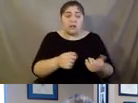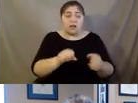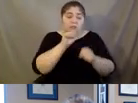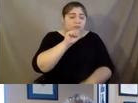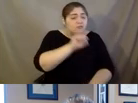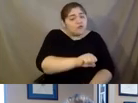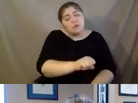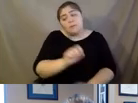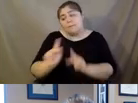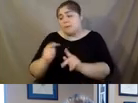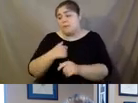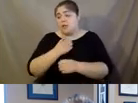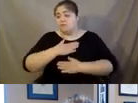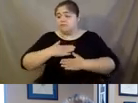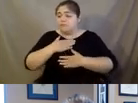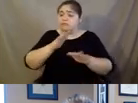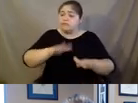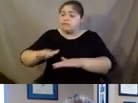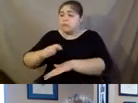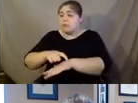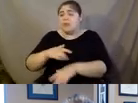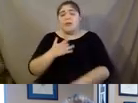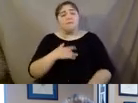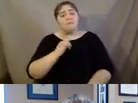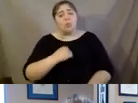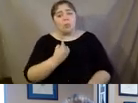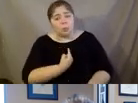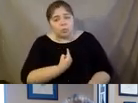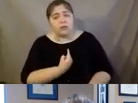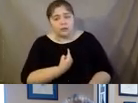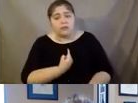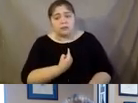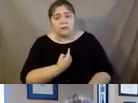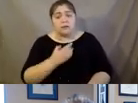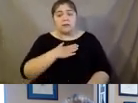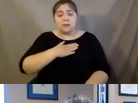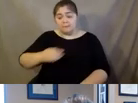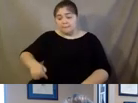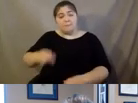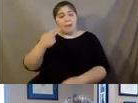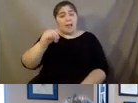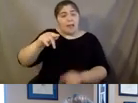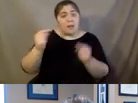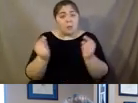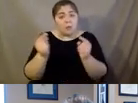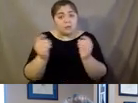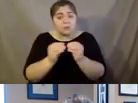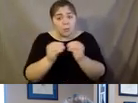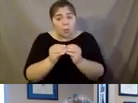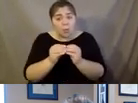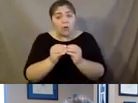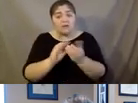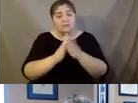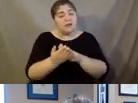time with. And oh, I feel lonely, that my hip hurts more. And it becomes more, it becomes